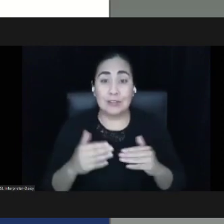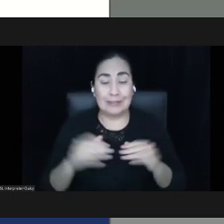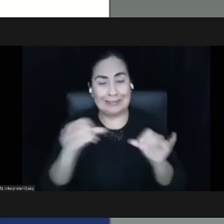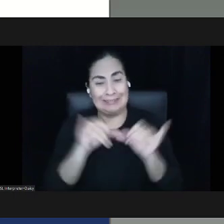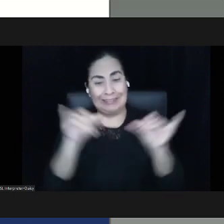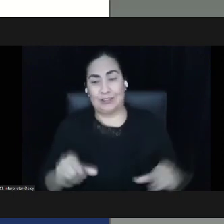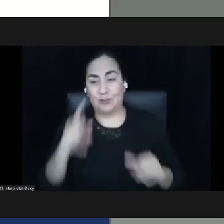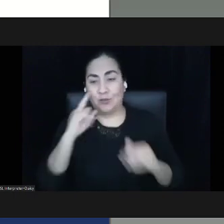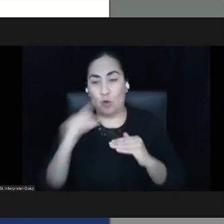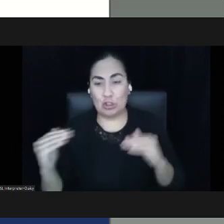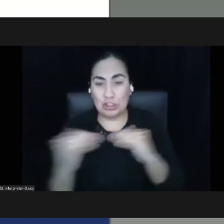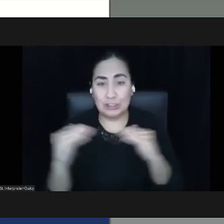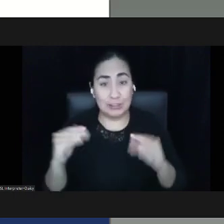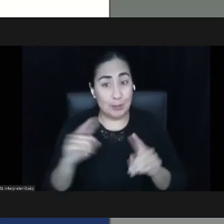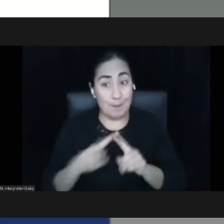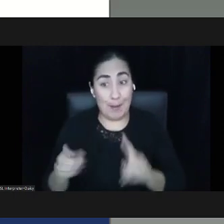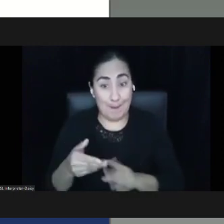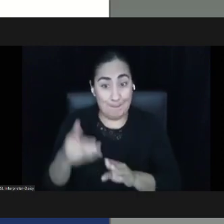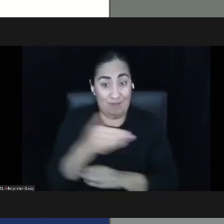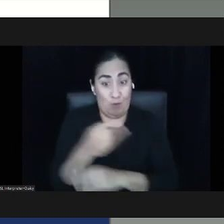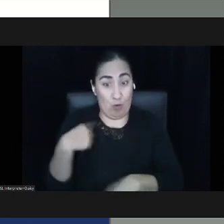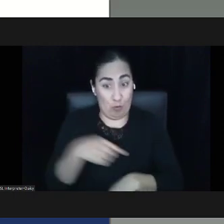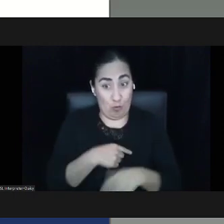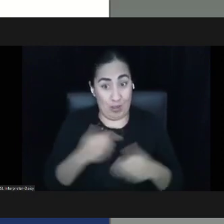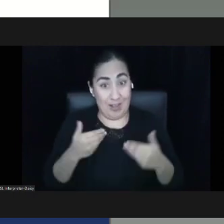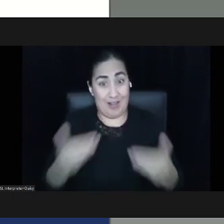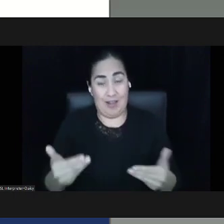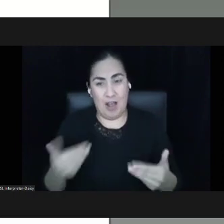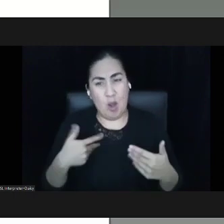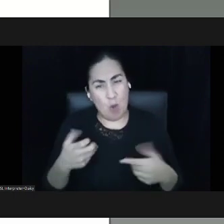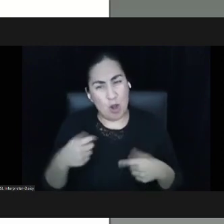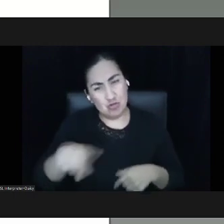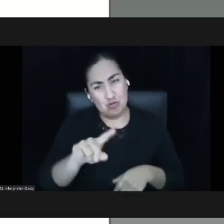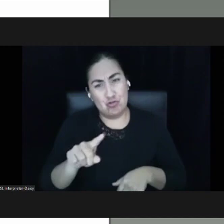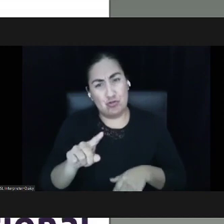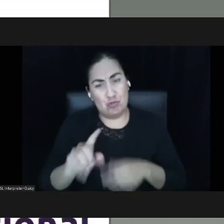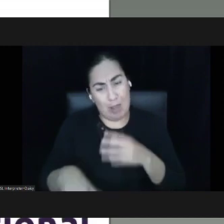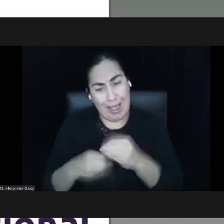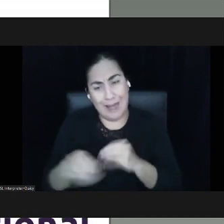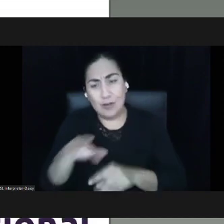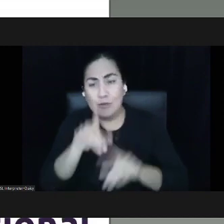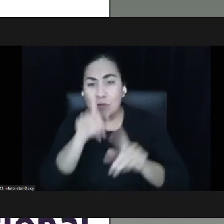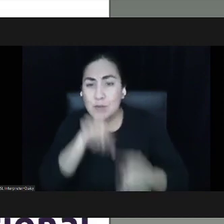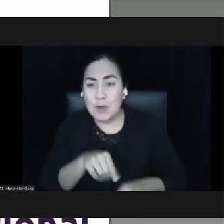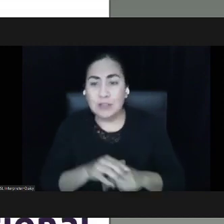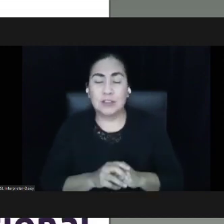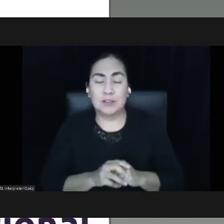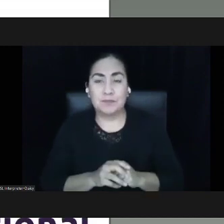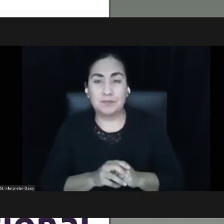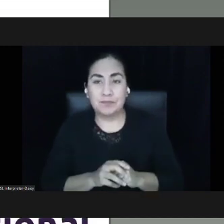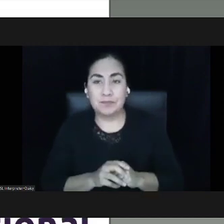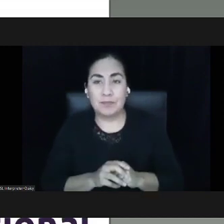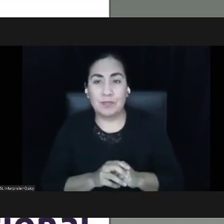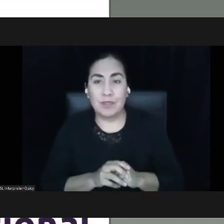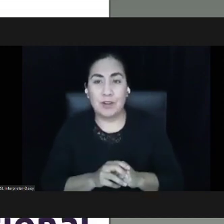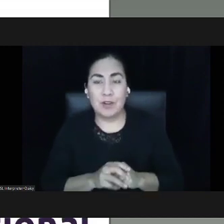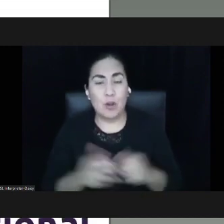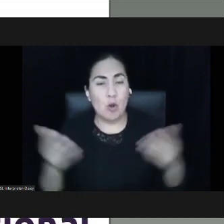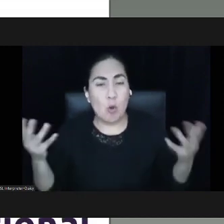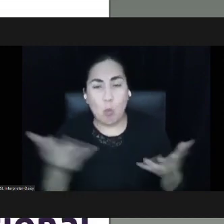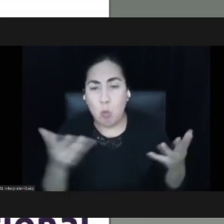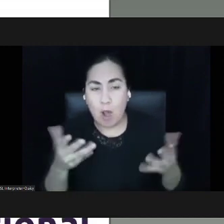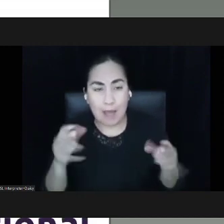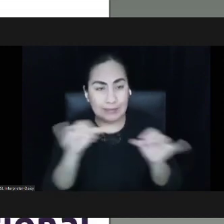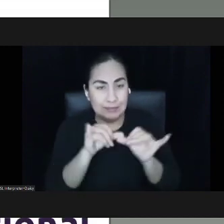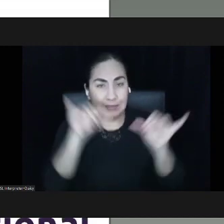chat, I'd like to invite folks to type in your responses to the following question. What systems